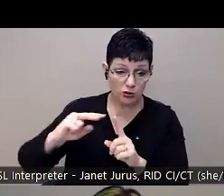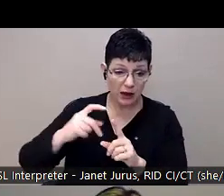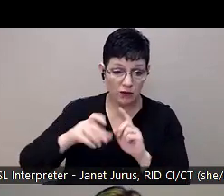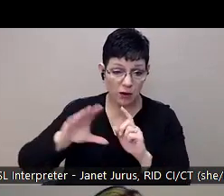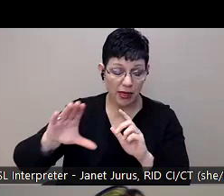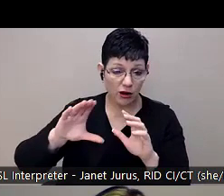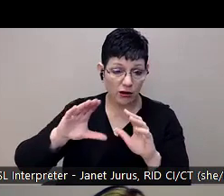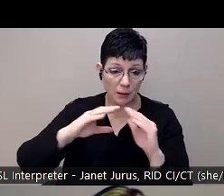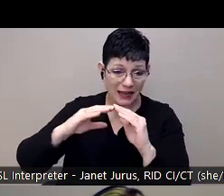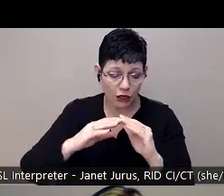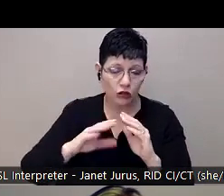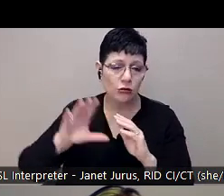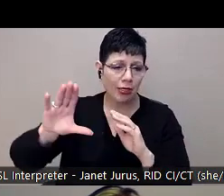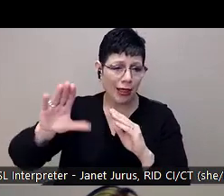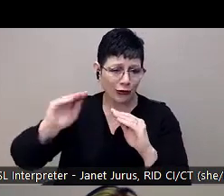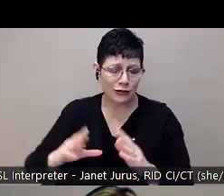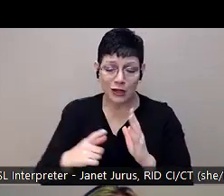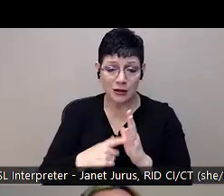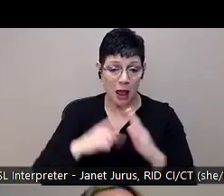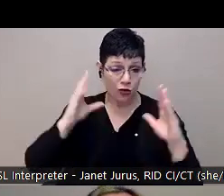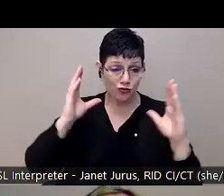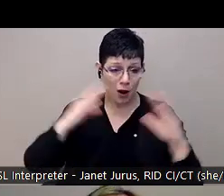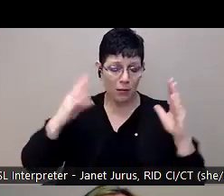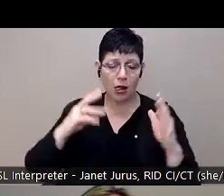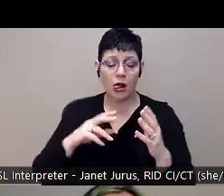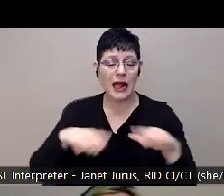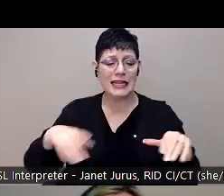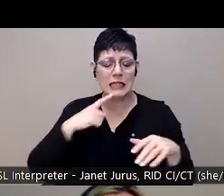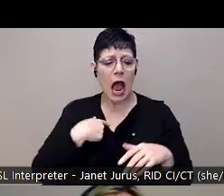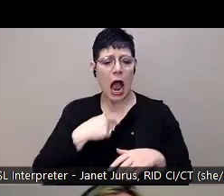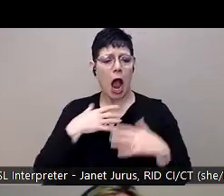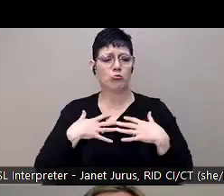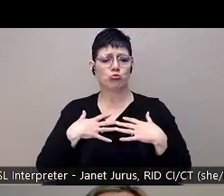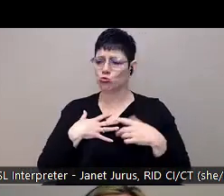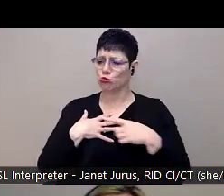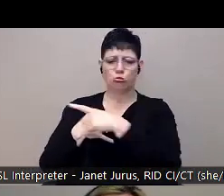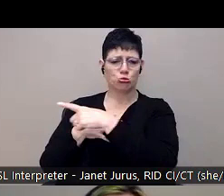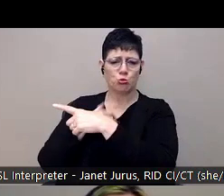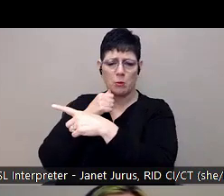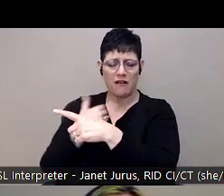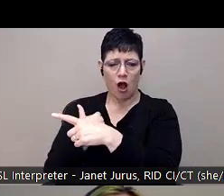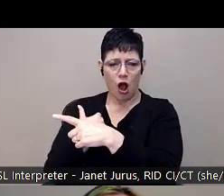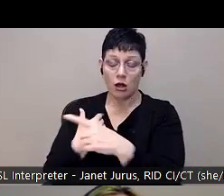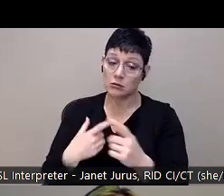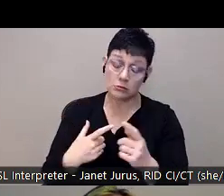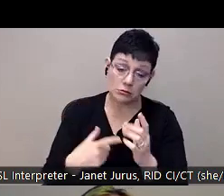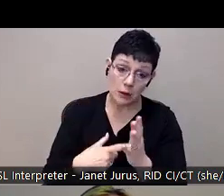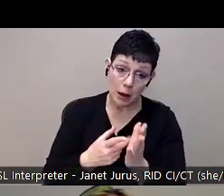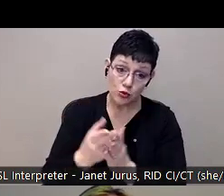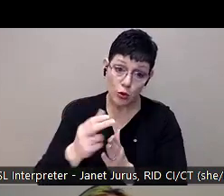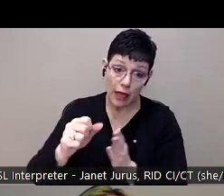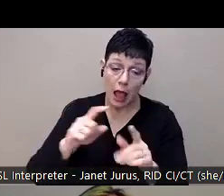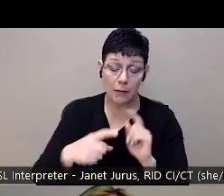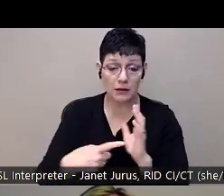when they get in trouble for something, a lot of times we hear kids say, I didn't do anything. Wasn't my fault. Sometimes maybe that's the truth, but a lot of times